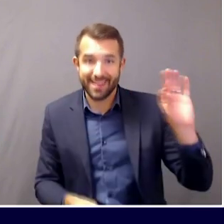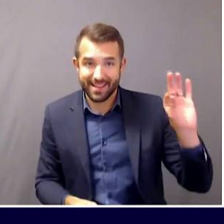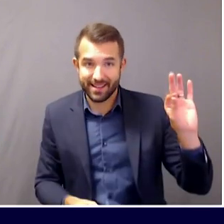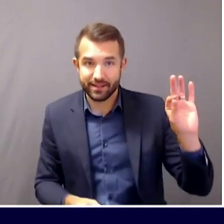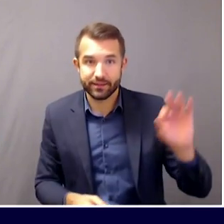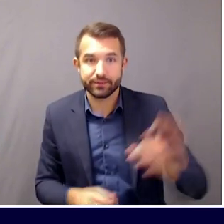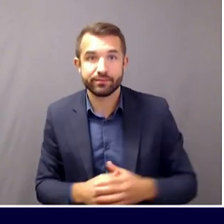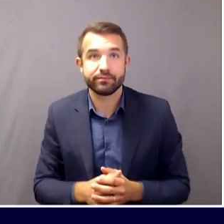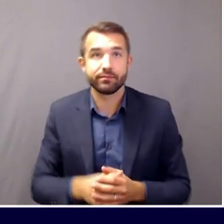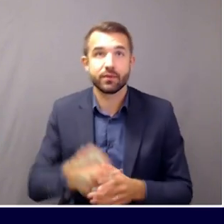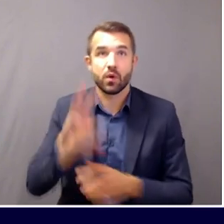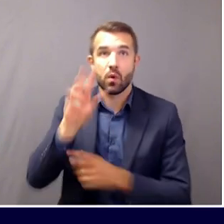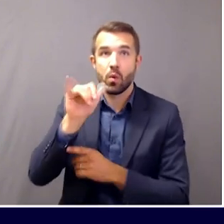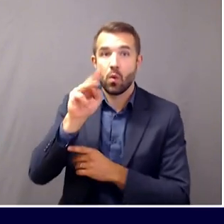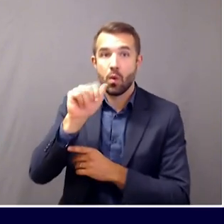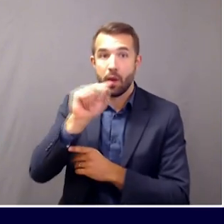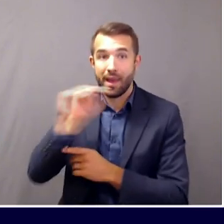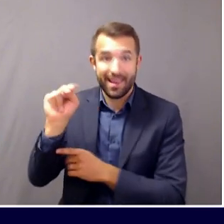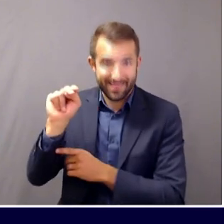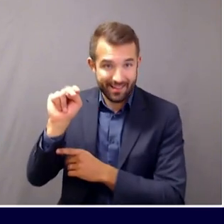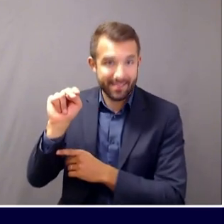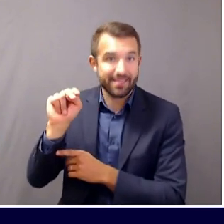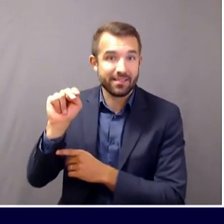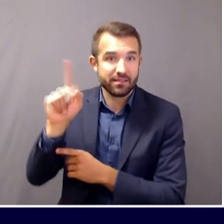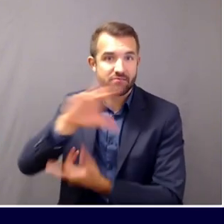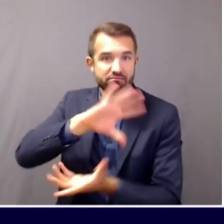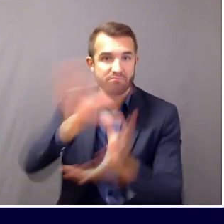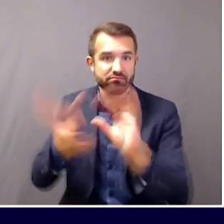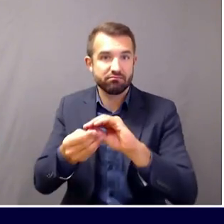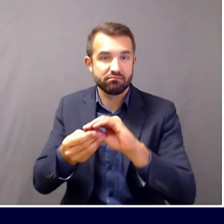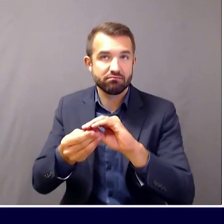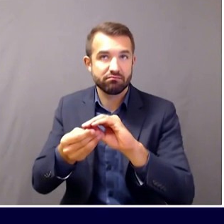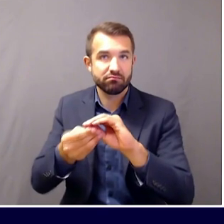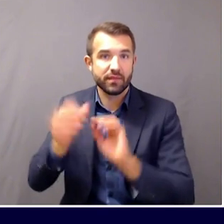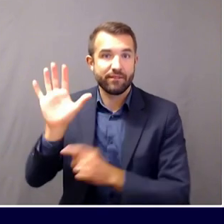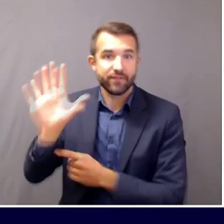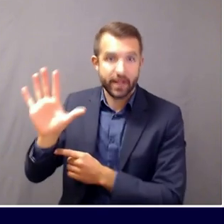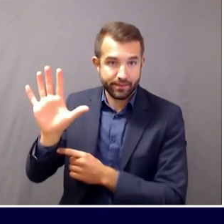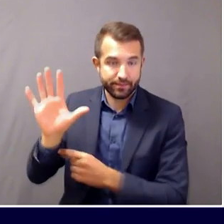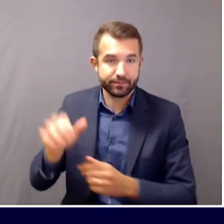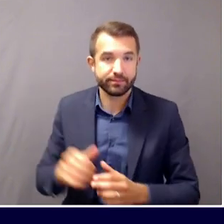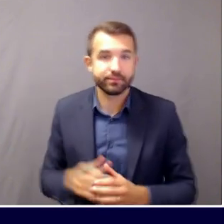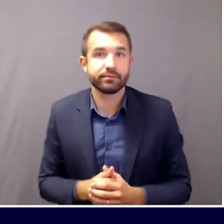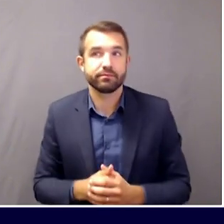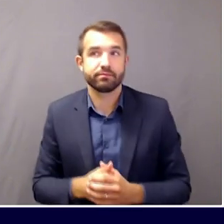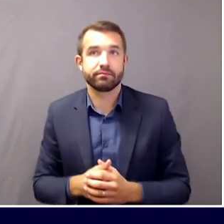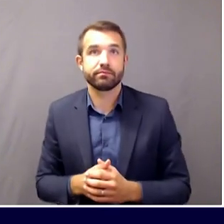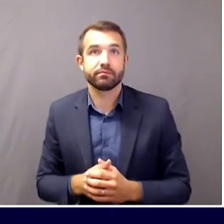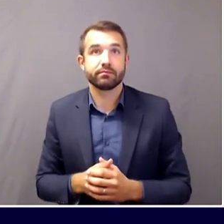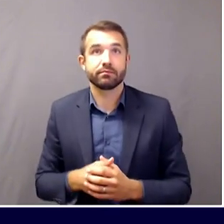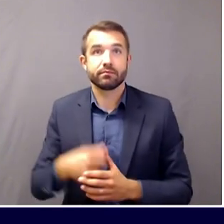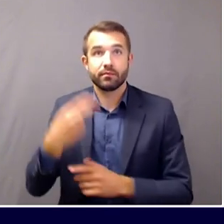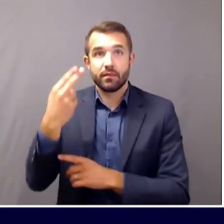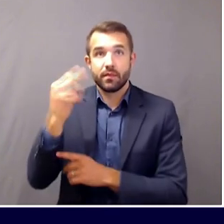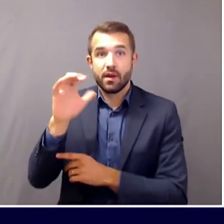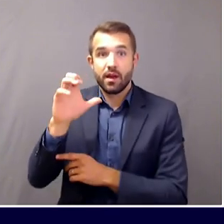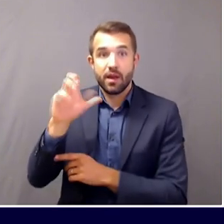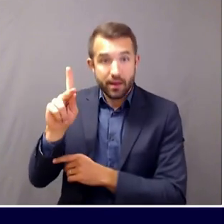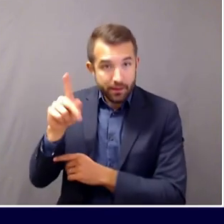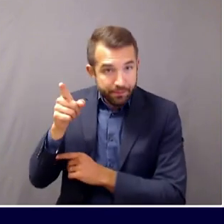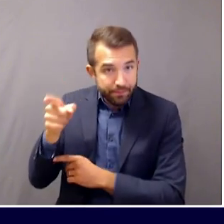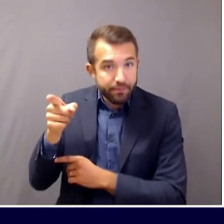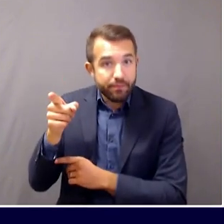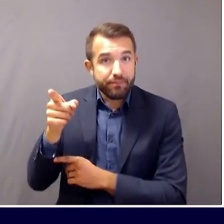cases to date. Those farms are in different stages of their outbreak. At Hancock, for example, individuals have